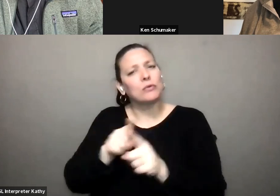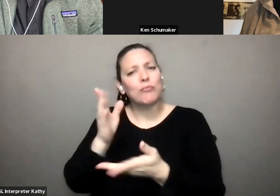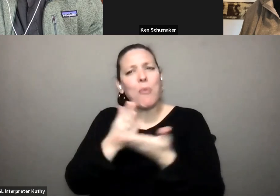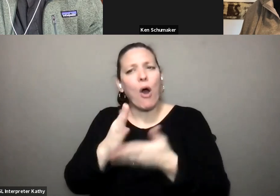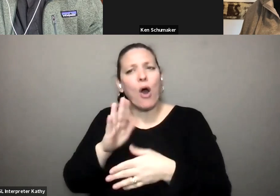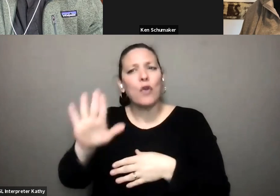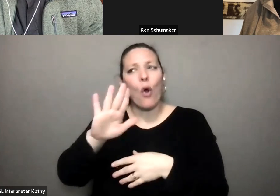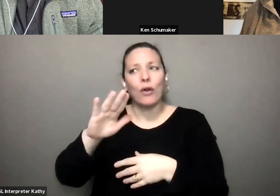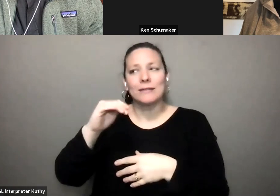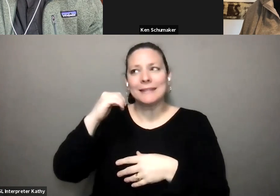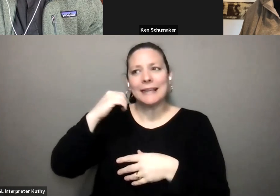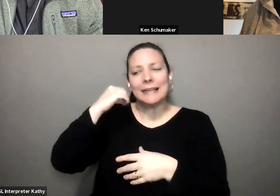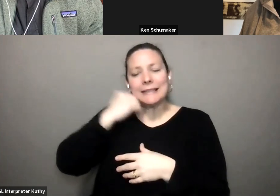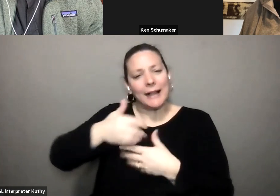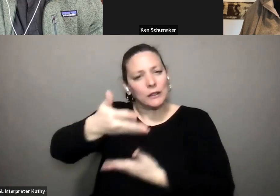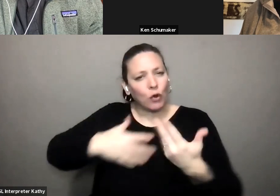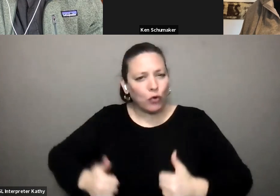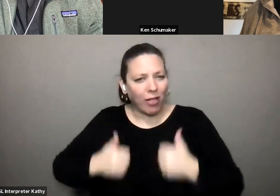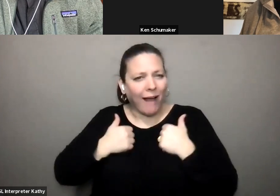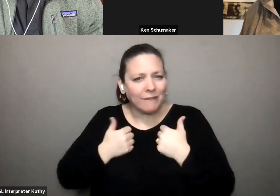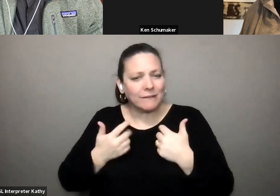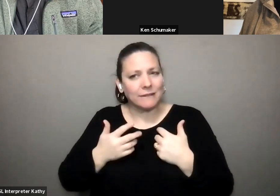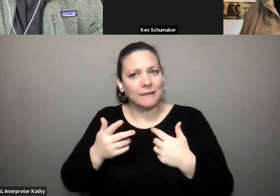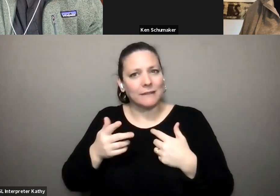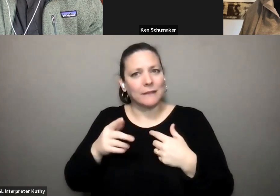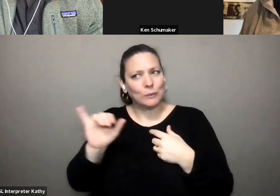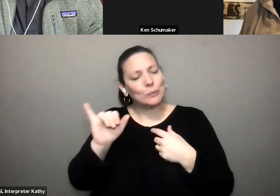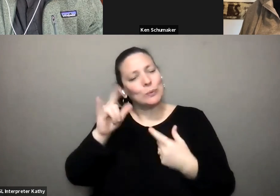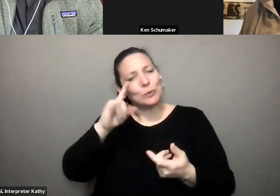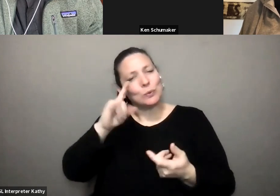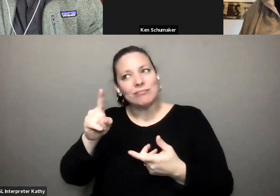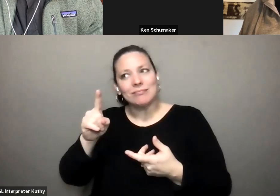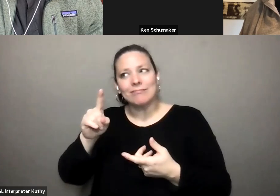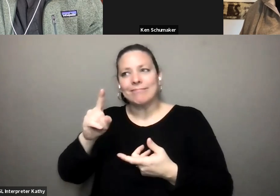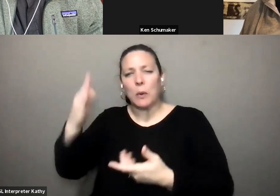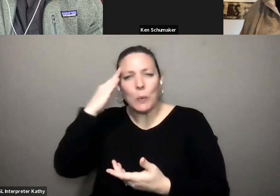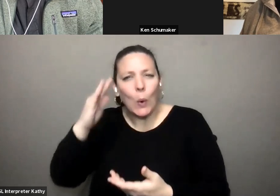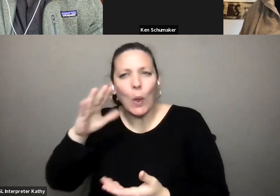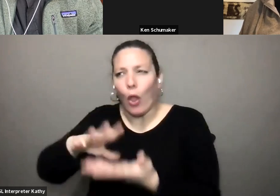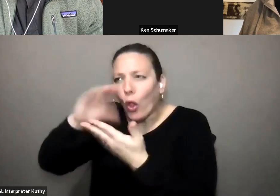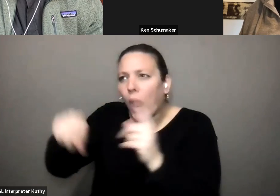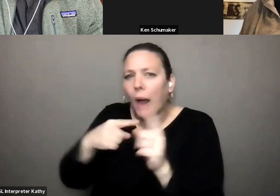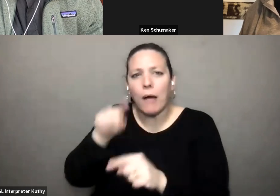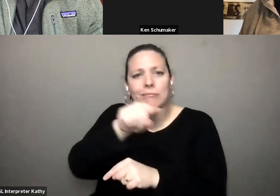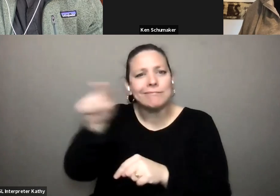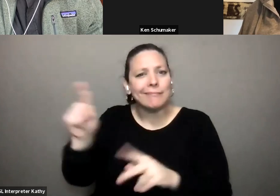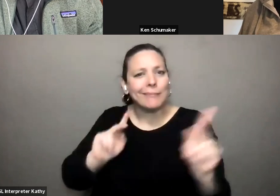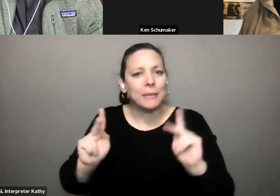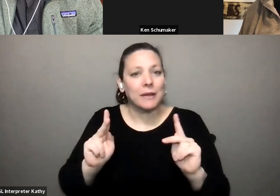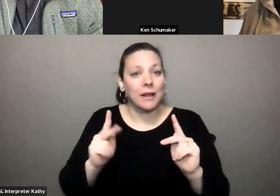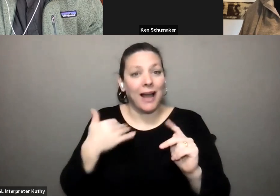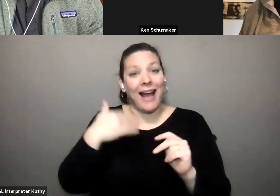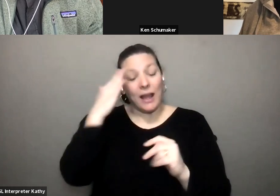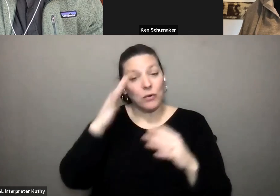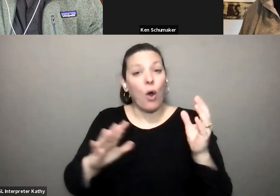daily social lifestyle too because you do learn get to know people uh i i get to know most of the